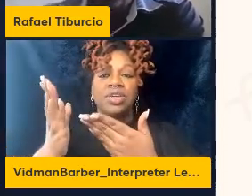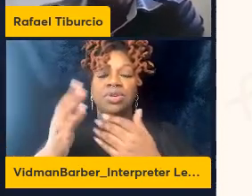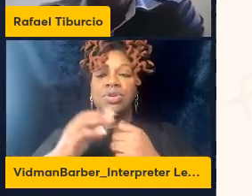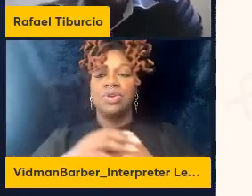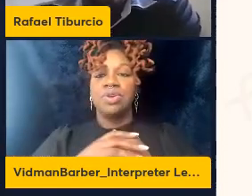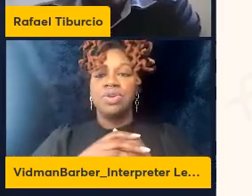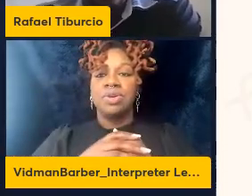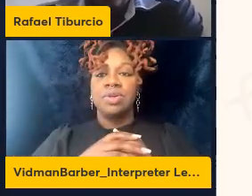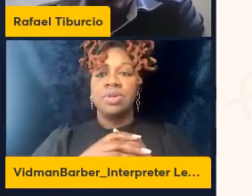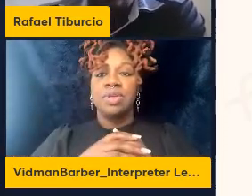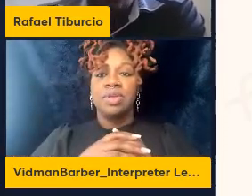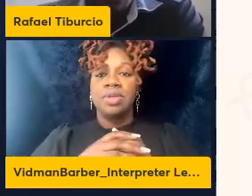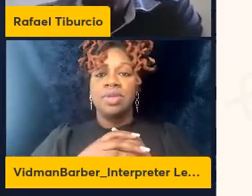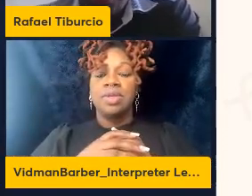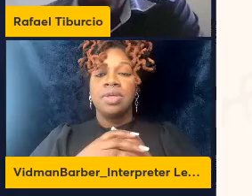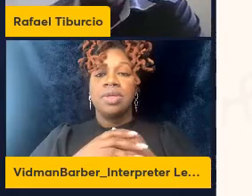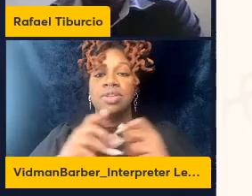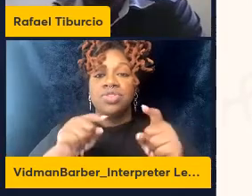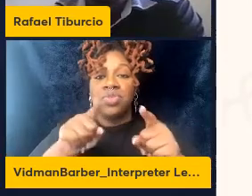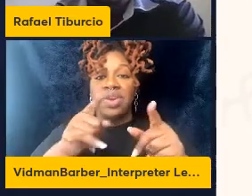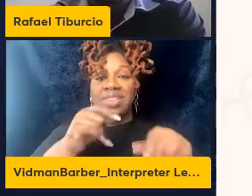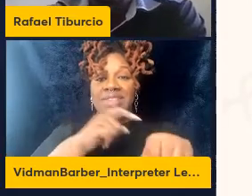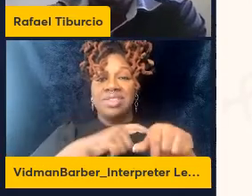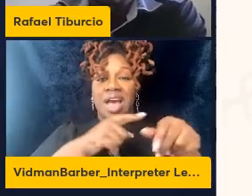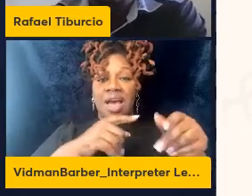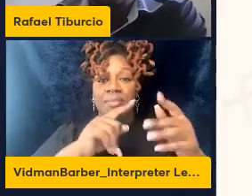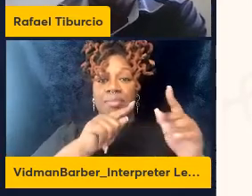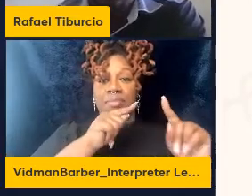in the time point one which